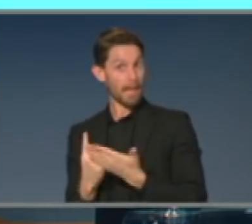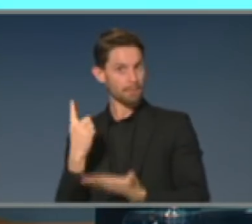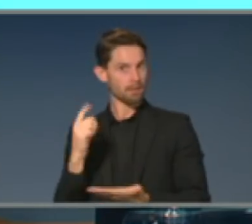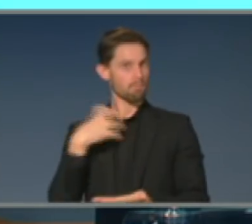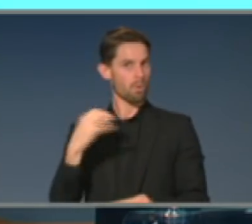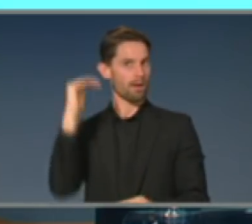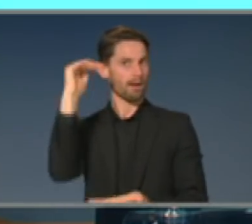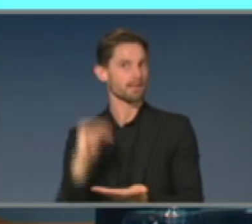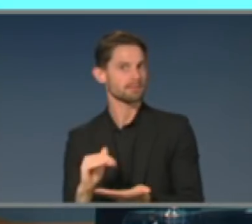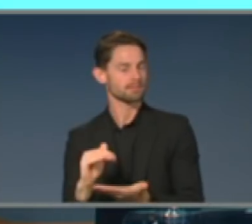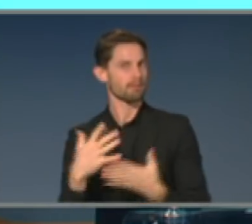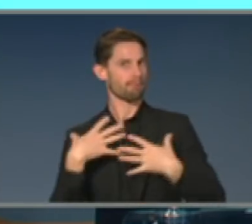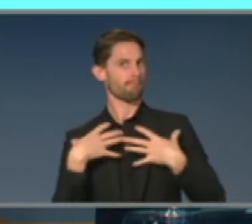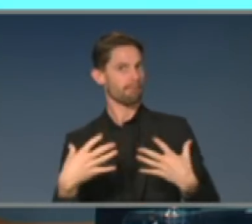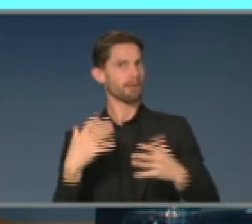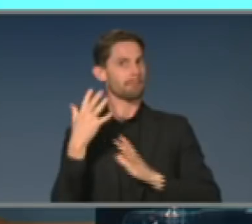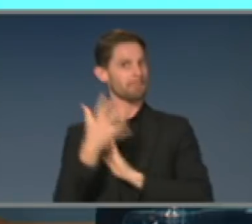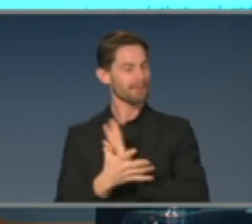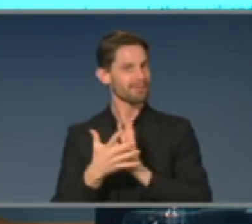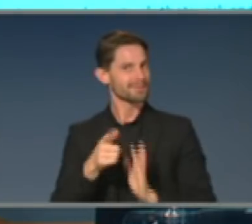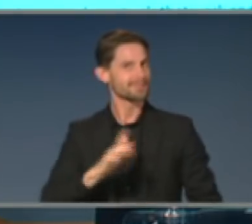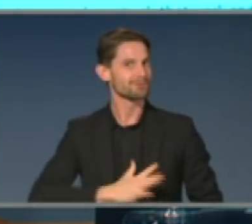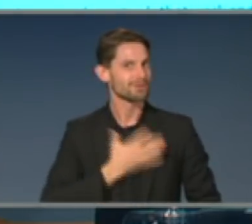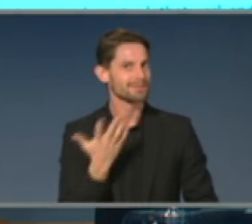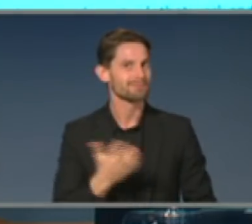it's just showing that these tools work. Next slide.